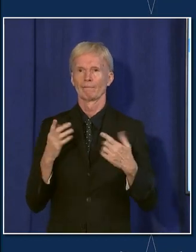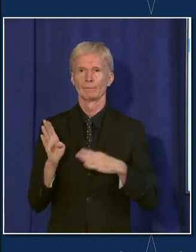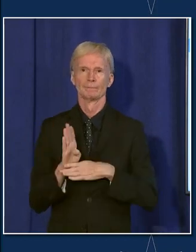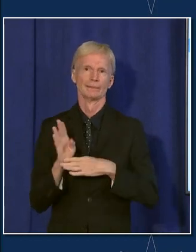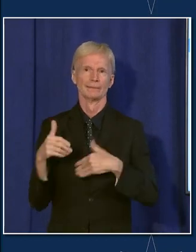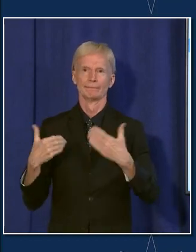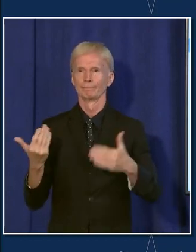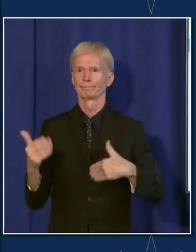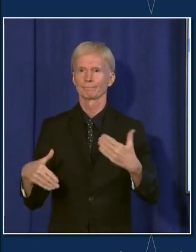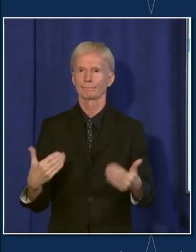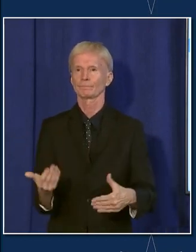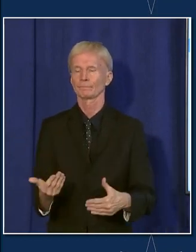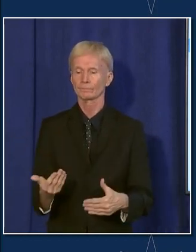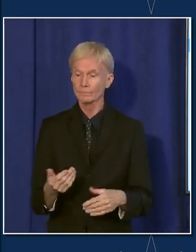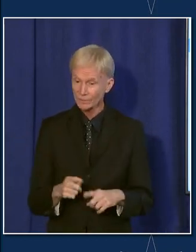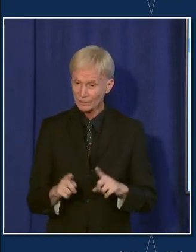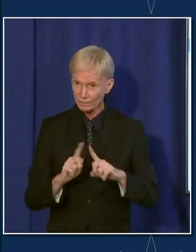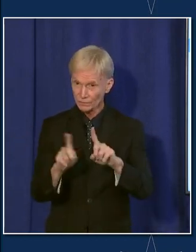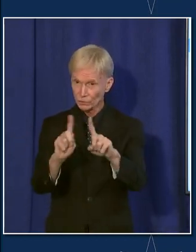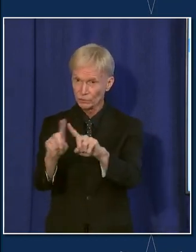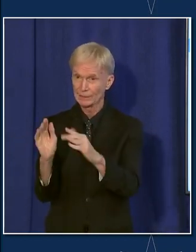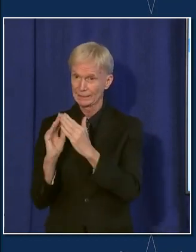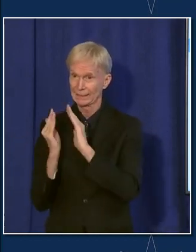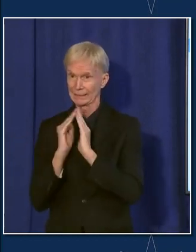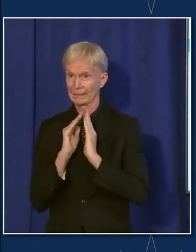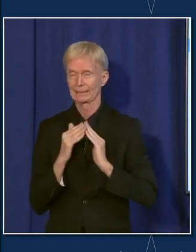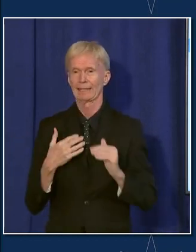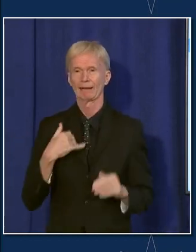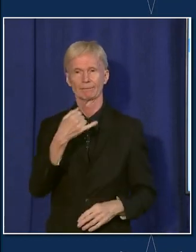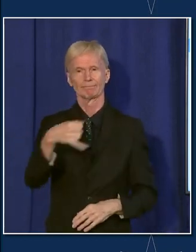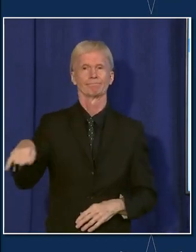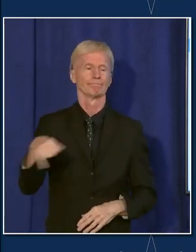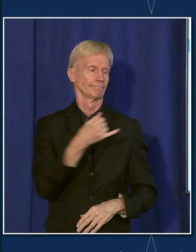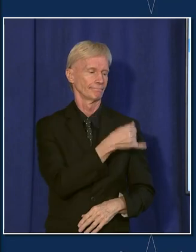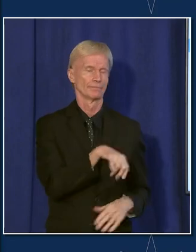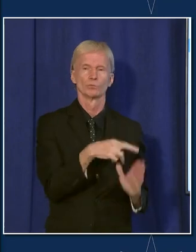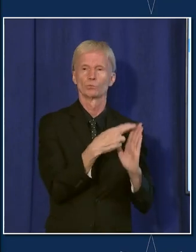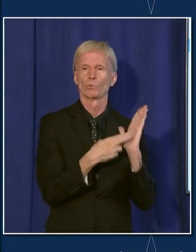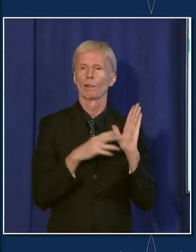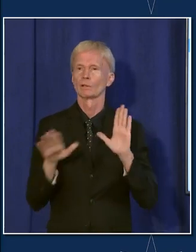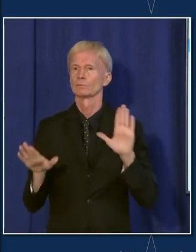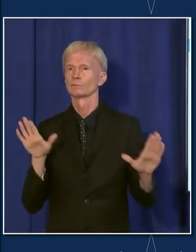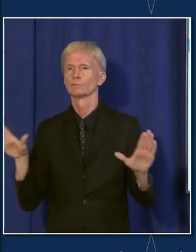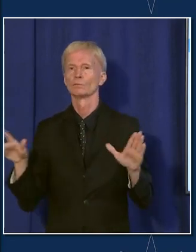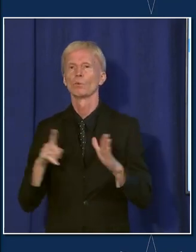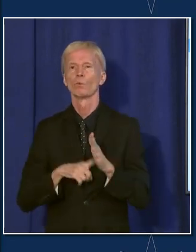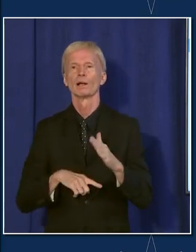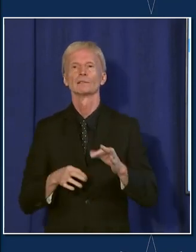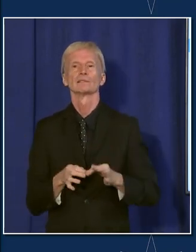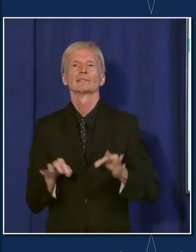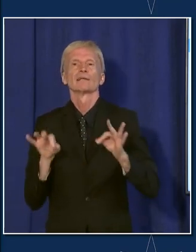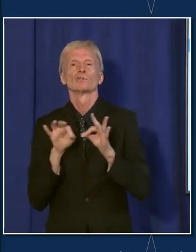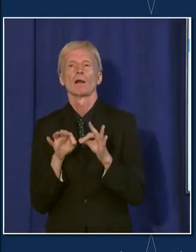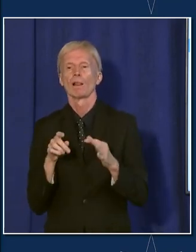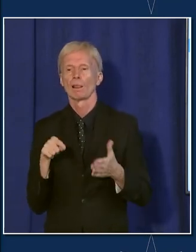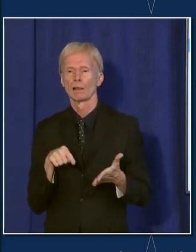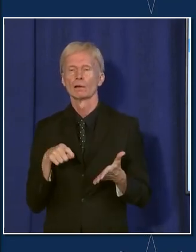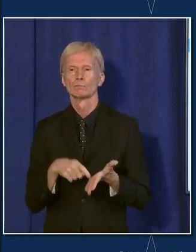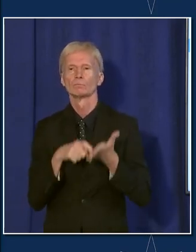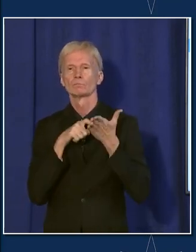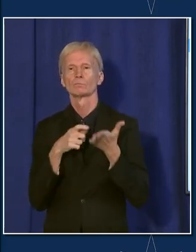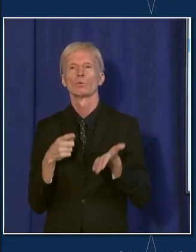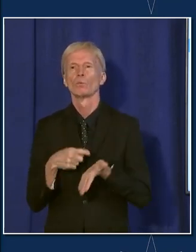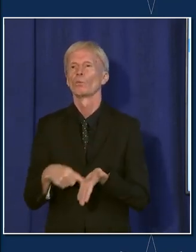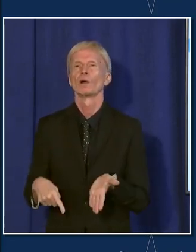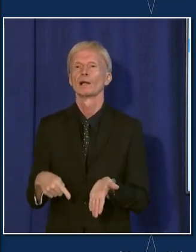there are different cities have been drawing some different lines there in terms of what is essential, what is, what is